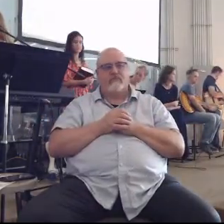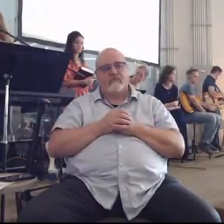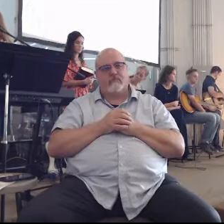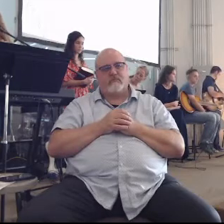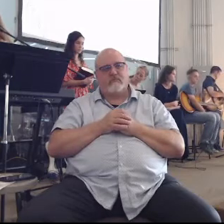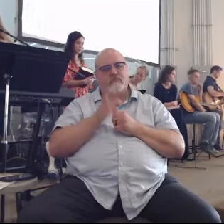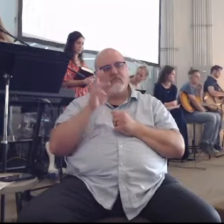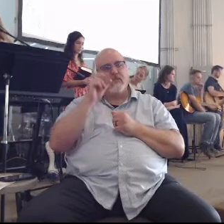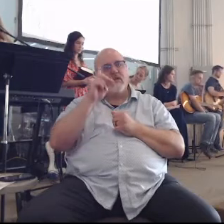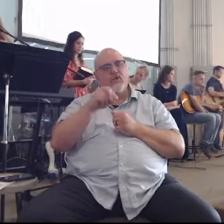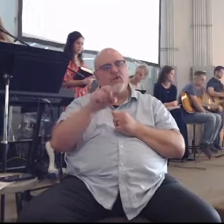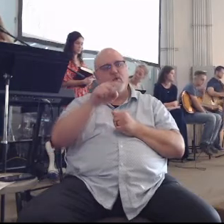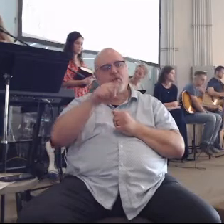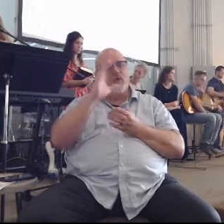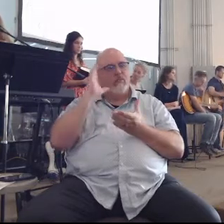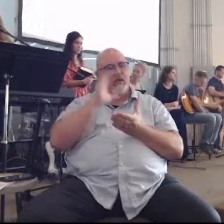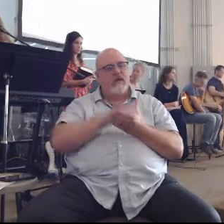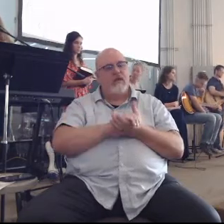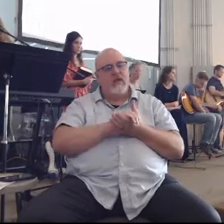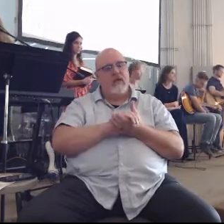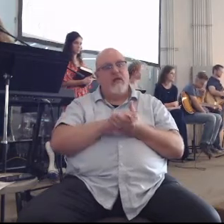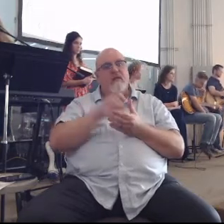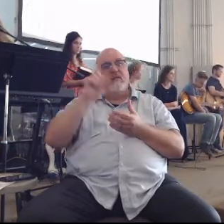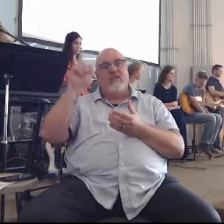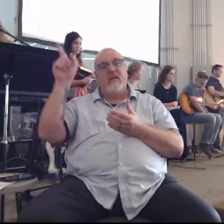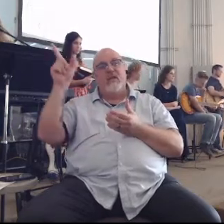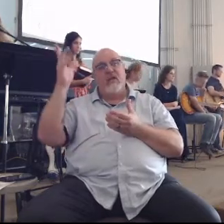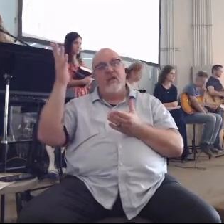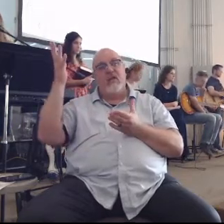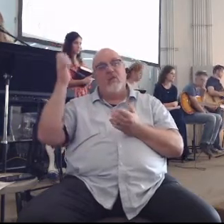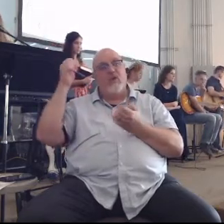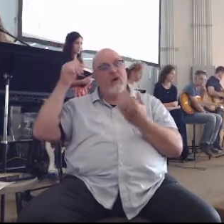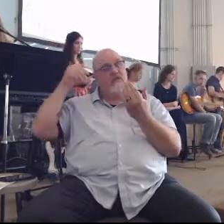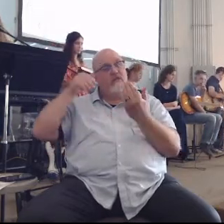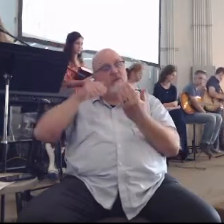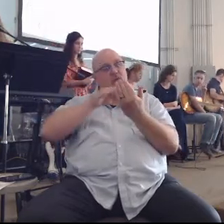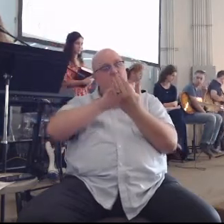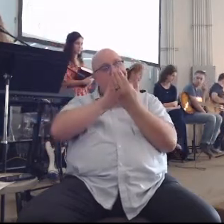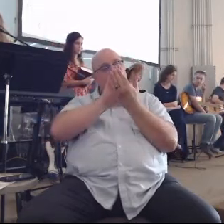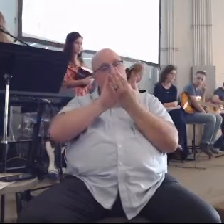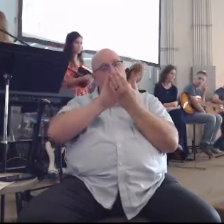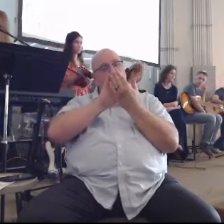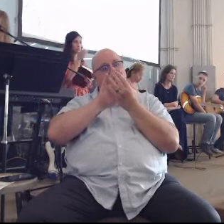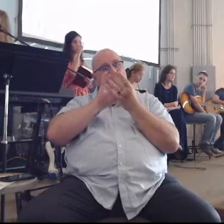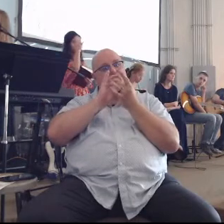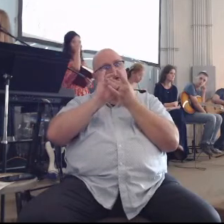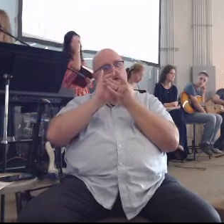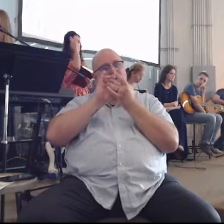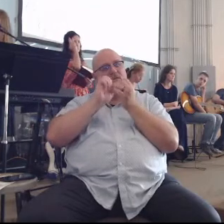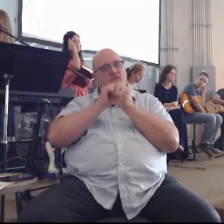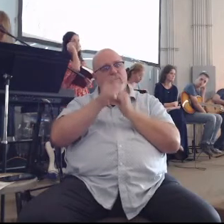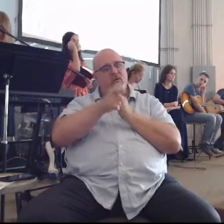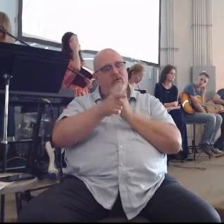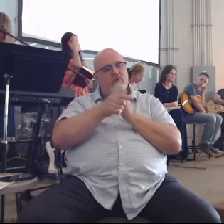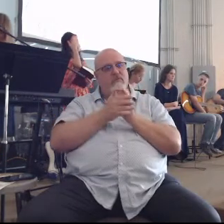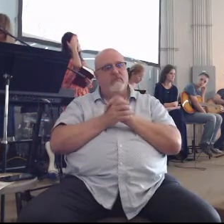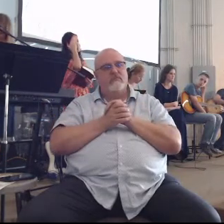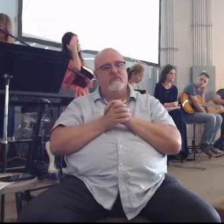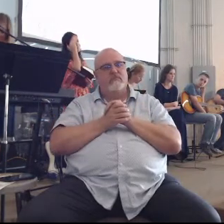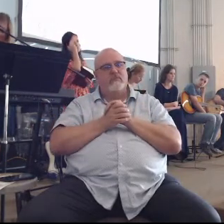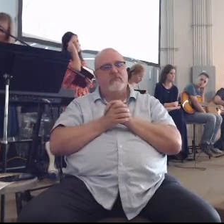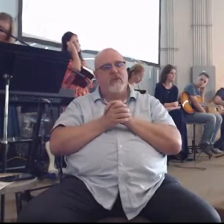do you believe that he wants relationship with you do